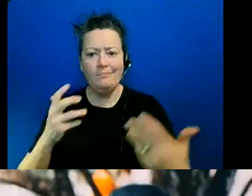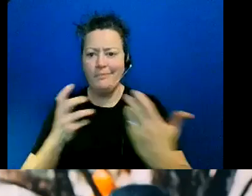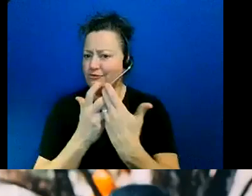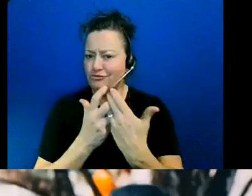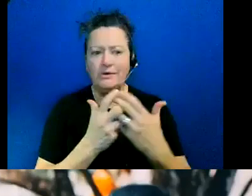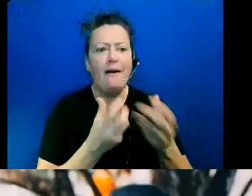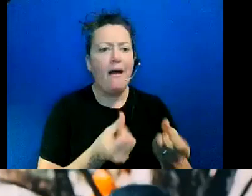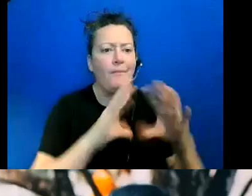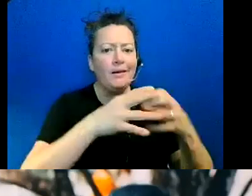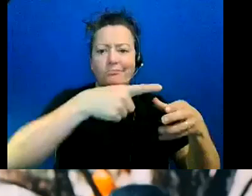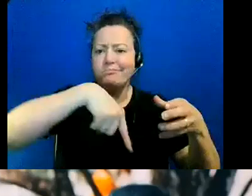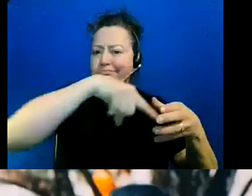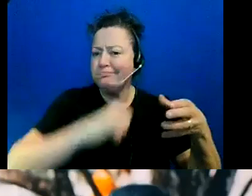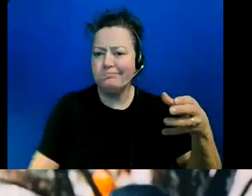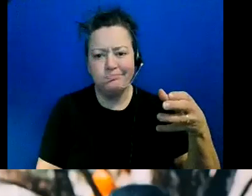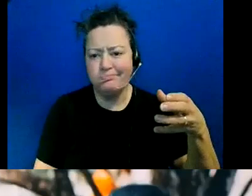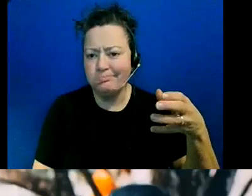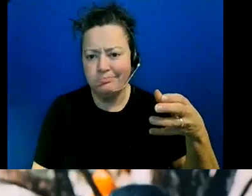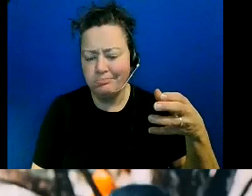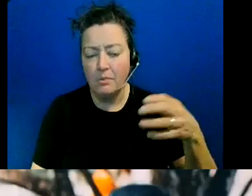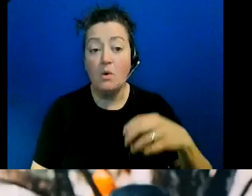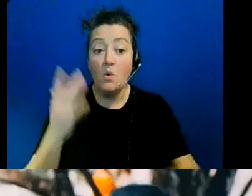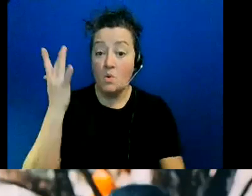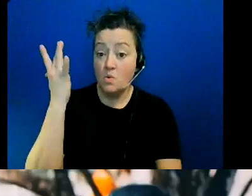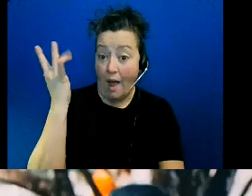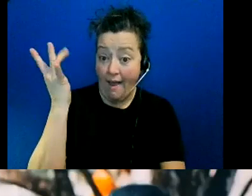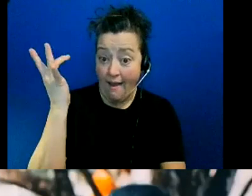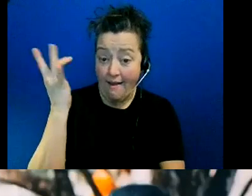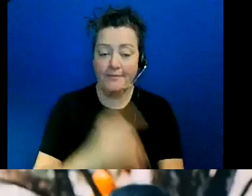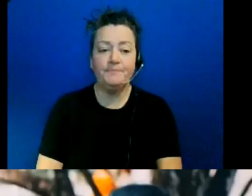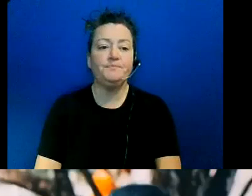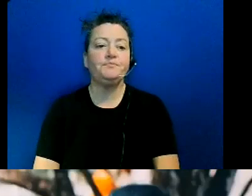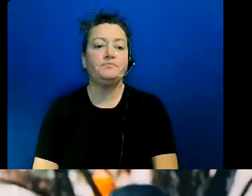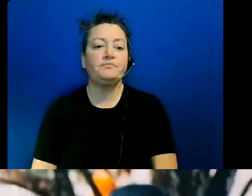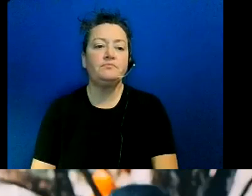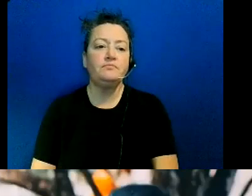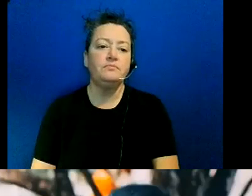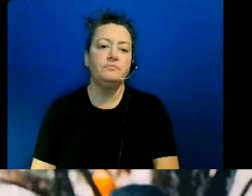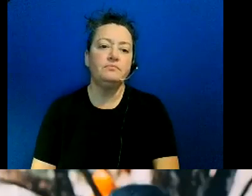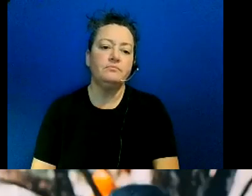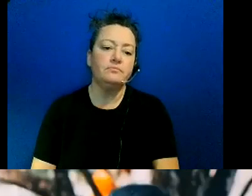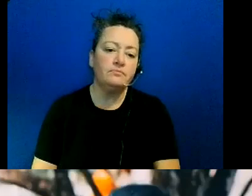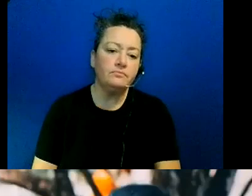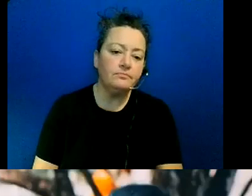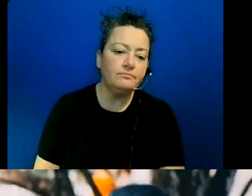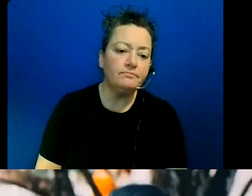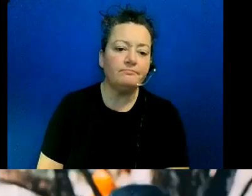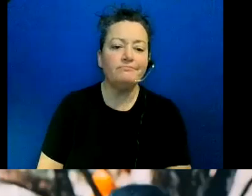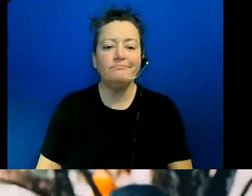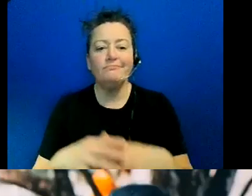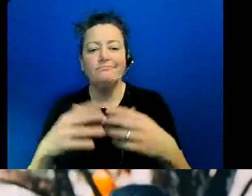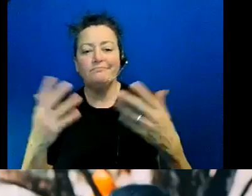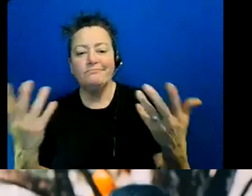um language or because you know they come from countries where